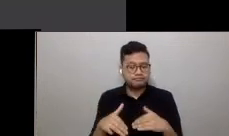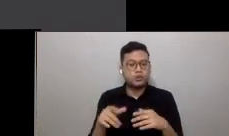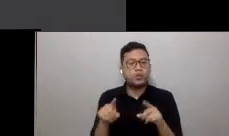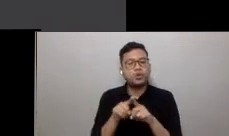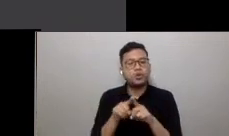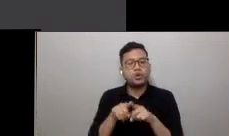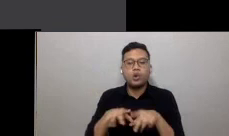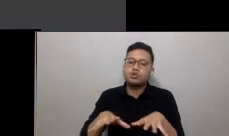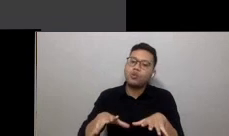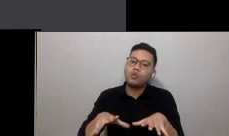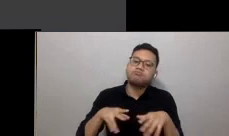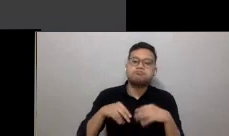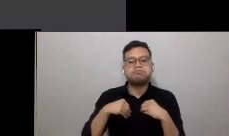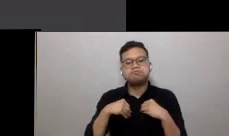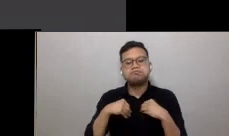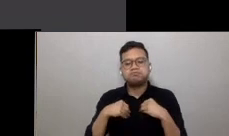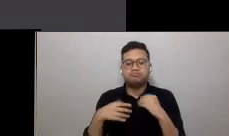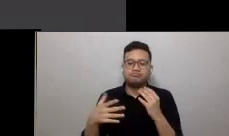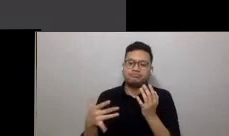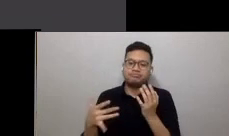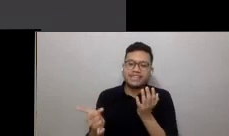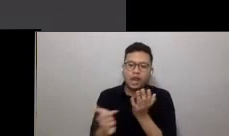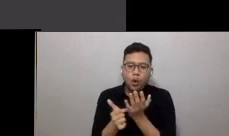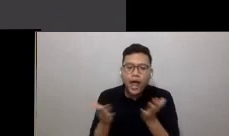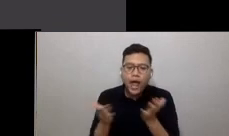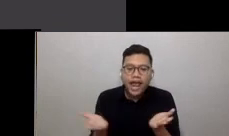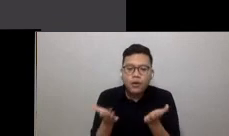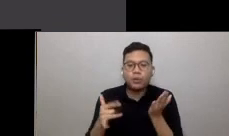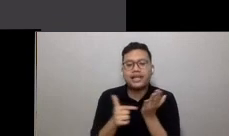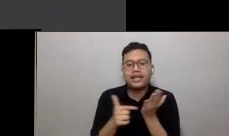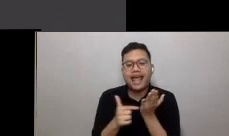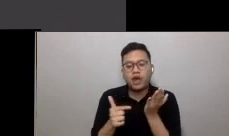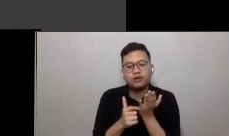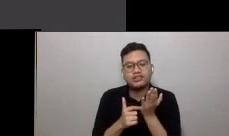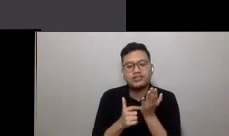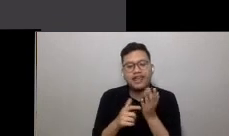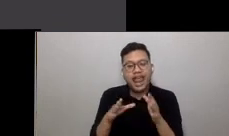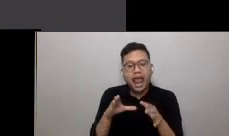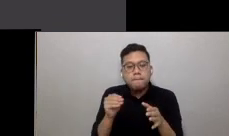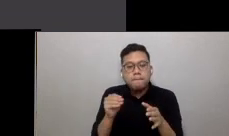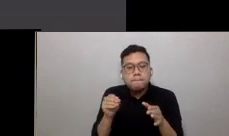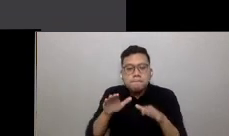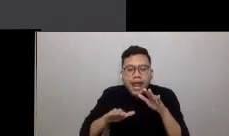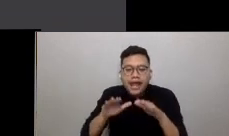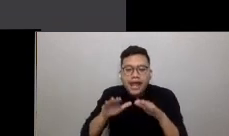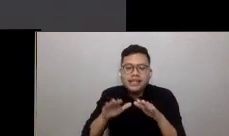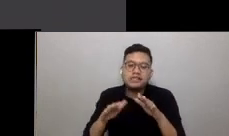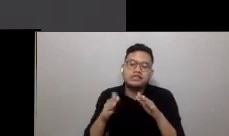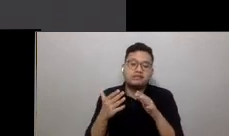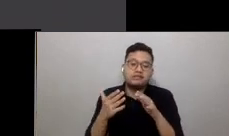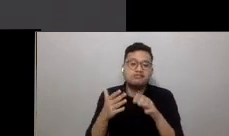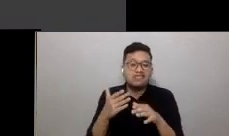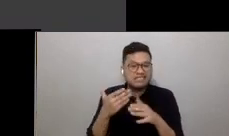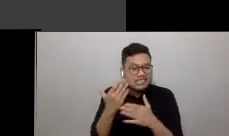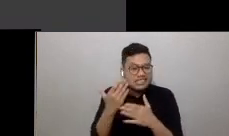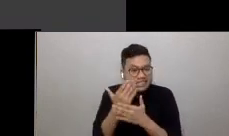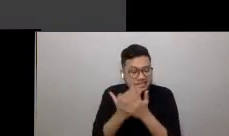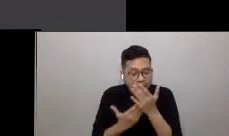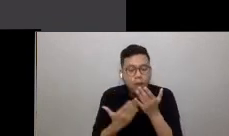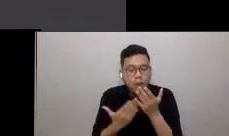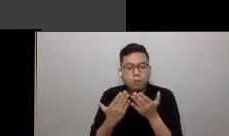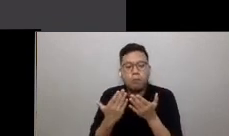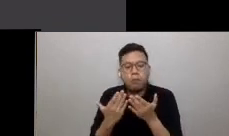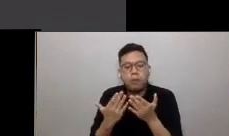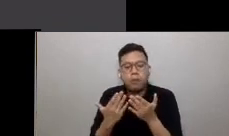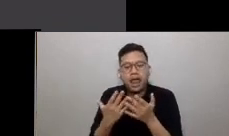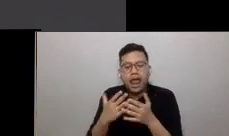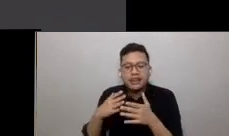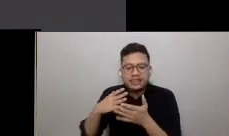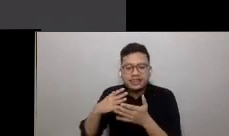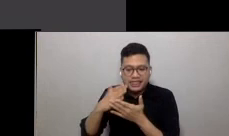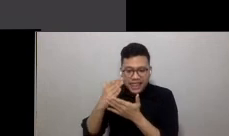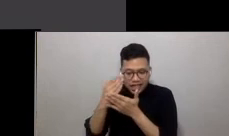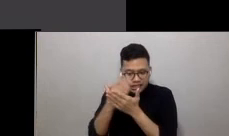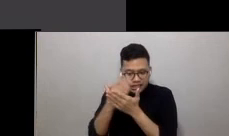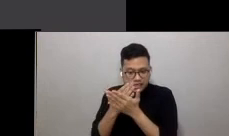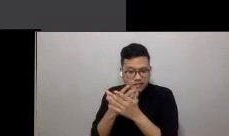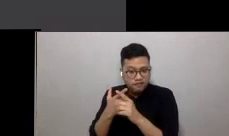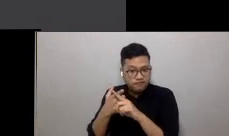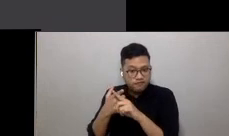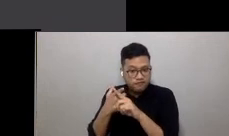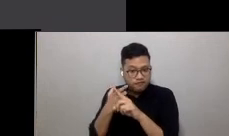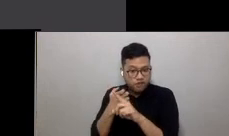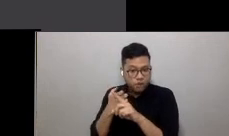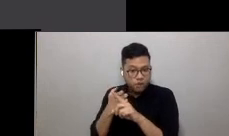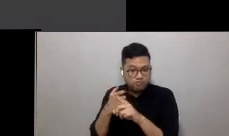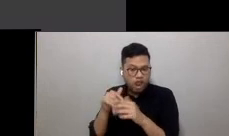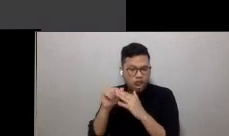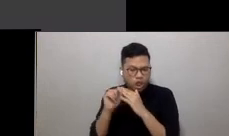embrace new technology sparingly and balance with the knowledge that some of the best lessons in combating the pandemic are low-tech